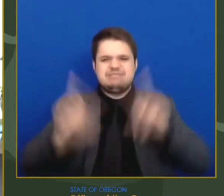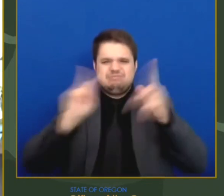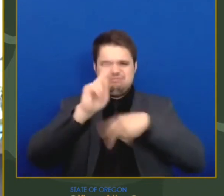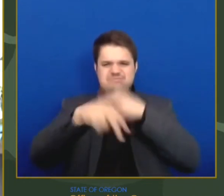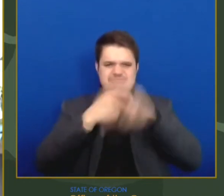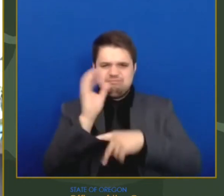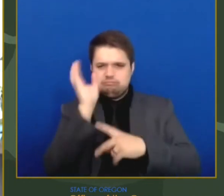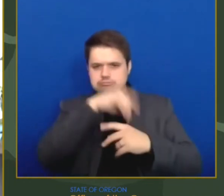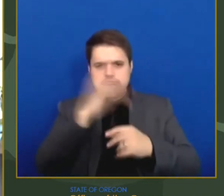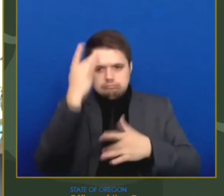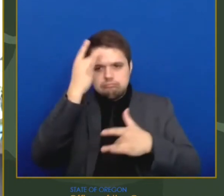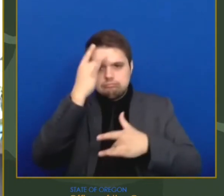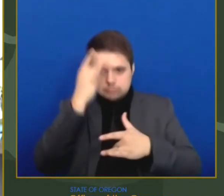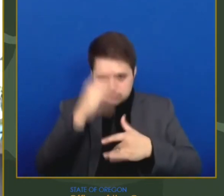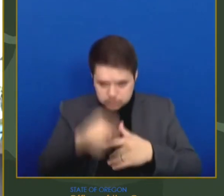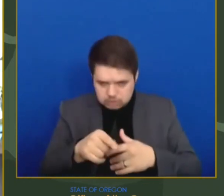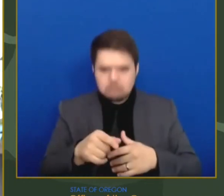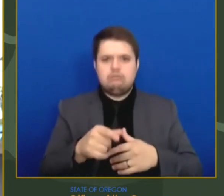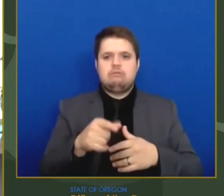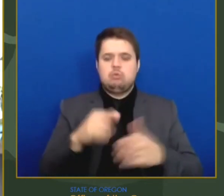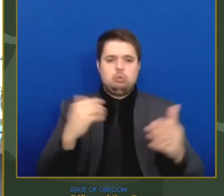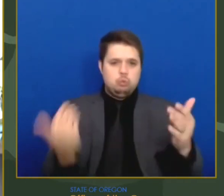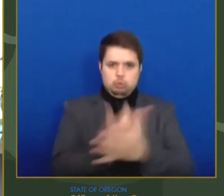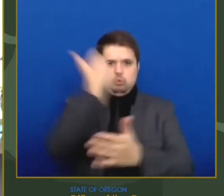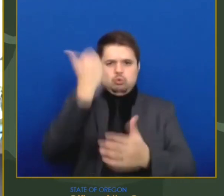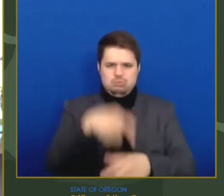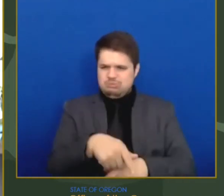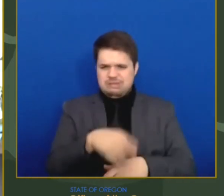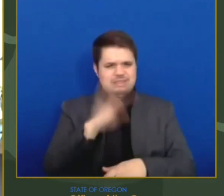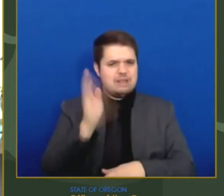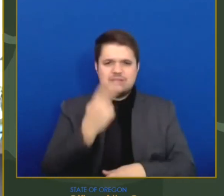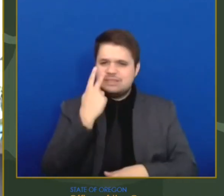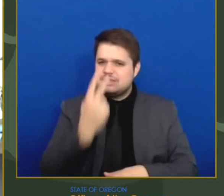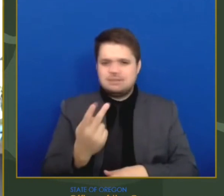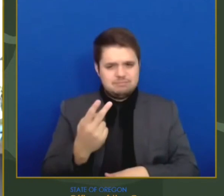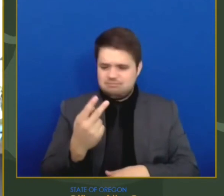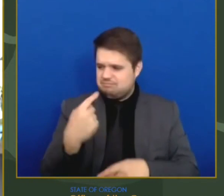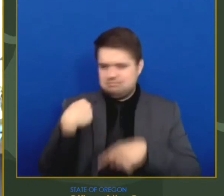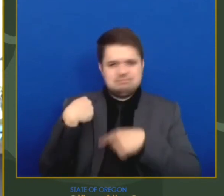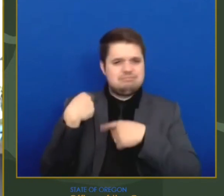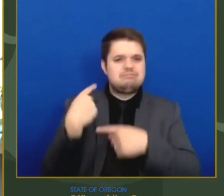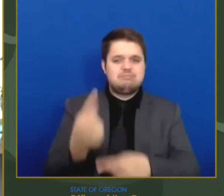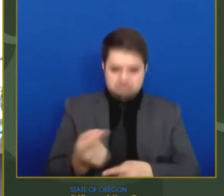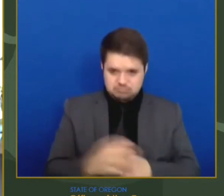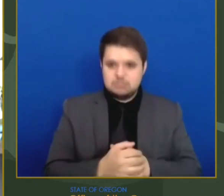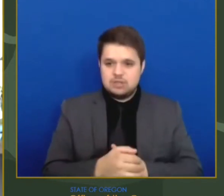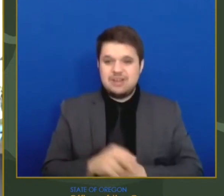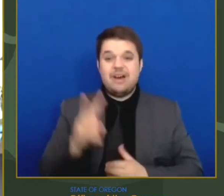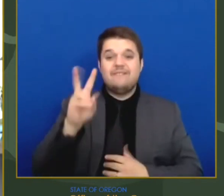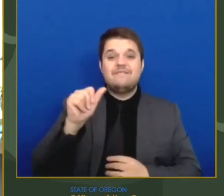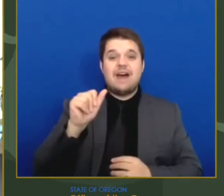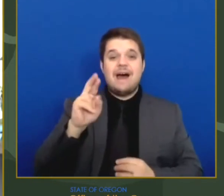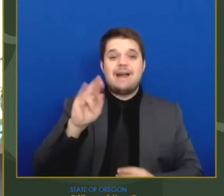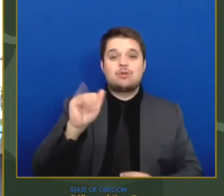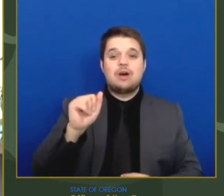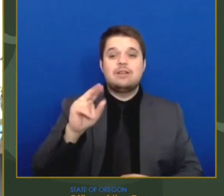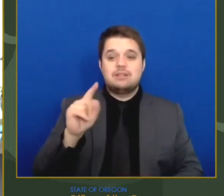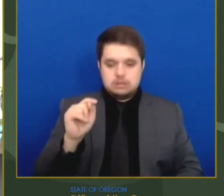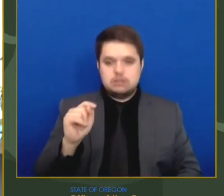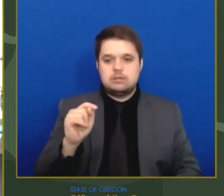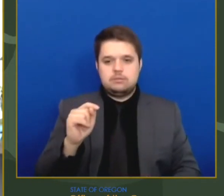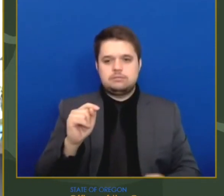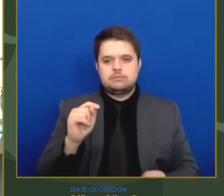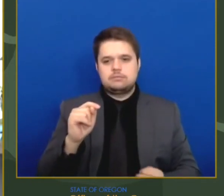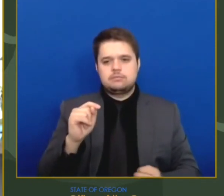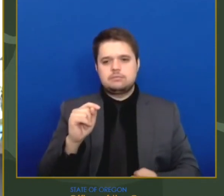now right here in our own backyard. This variant contains characteristics of both the B117